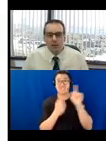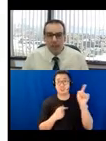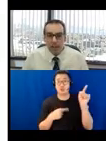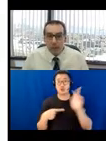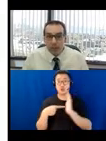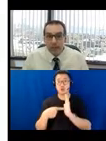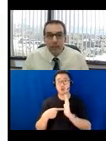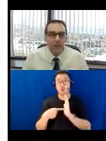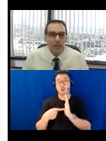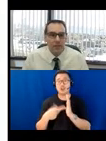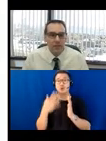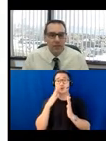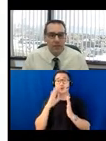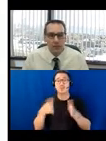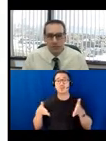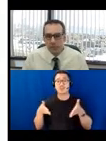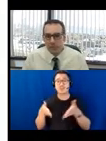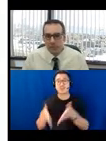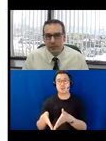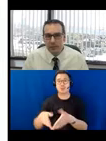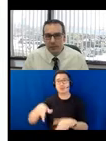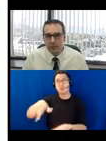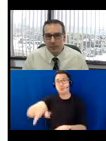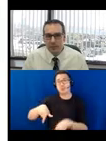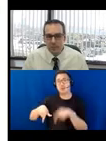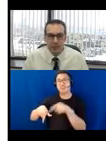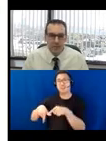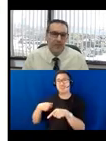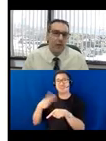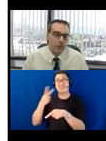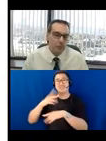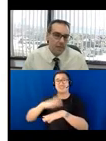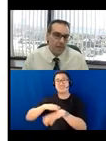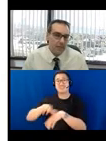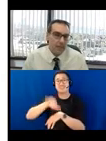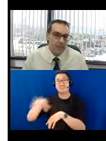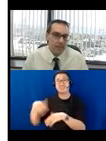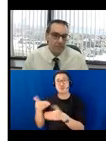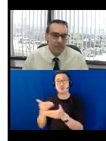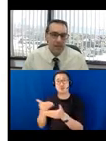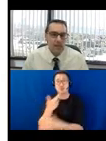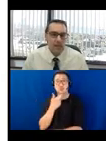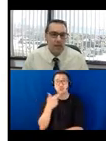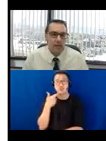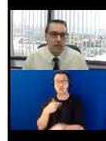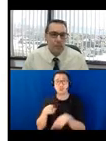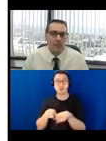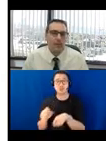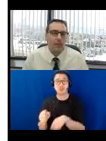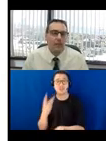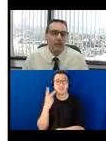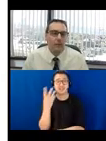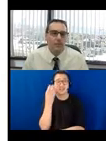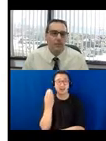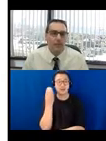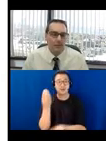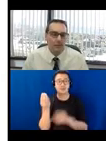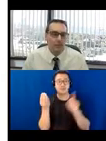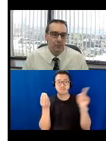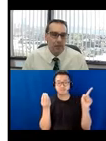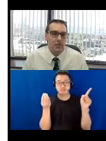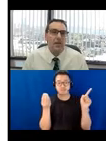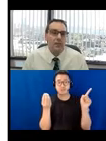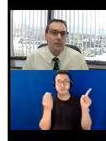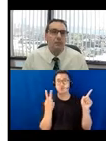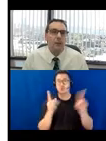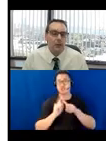on sidewalk dining locations, close to the building, as well as on the outside of that same sidewalk, with the enclosed level